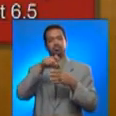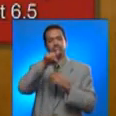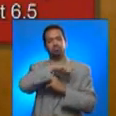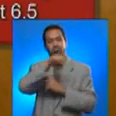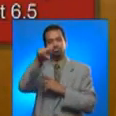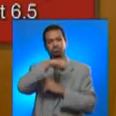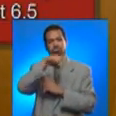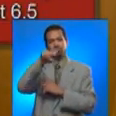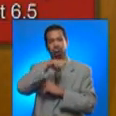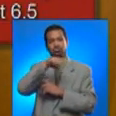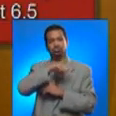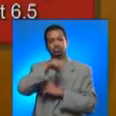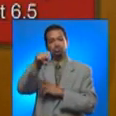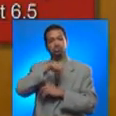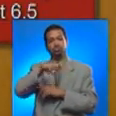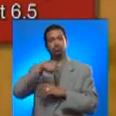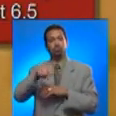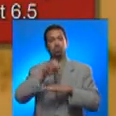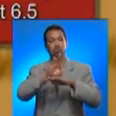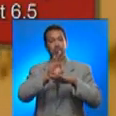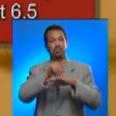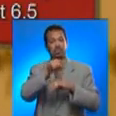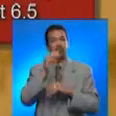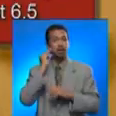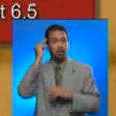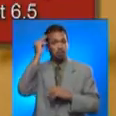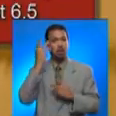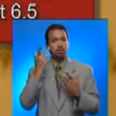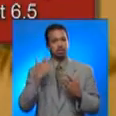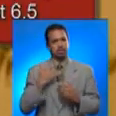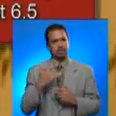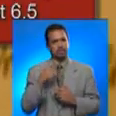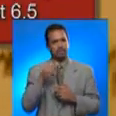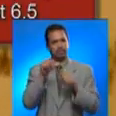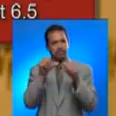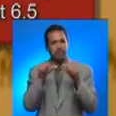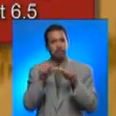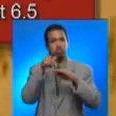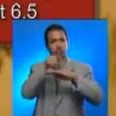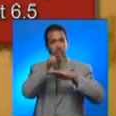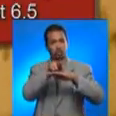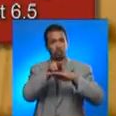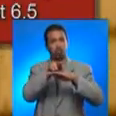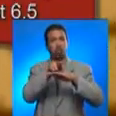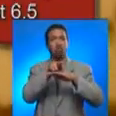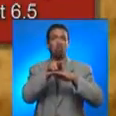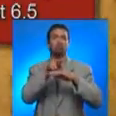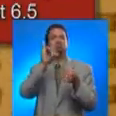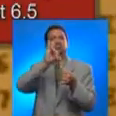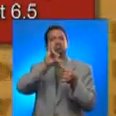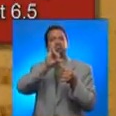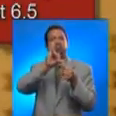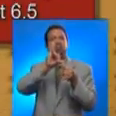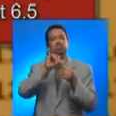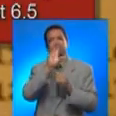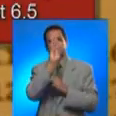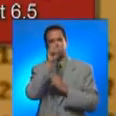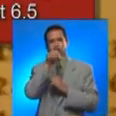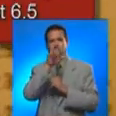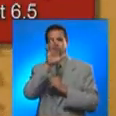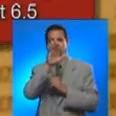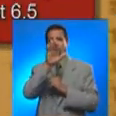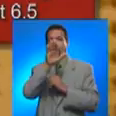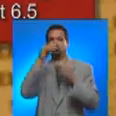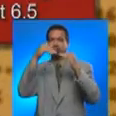apply. The seismic network registers an earthquake within the Puerto Rico region which magnitude is at least 6.5.